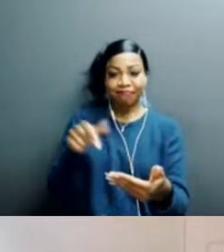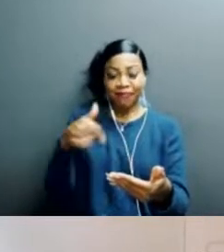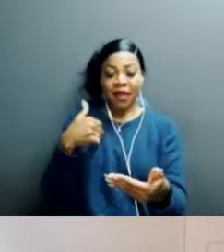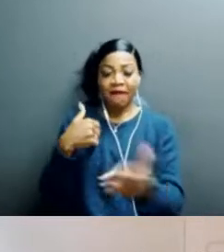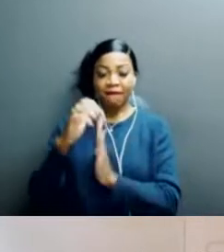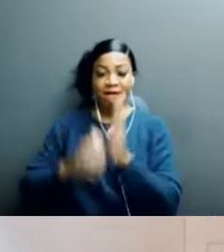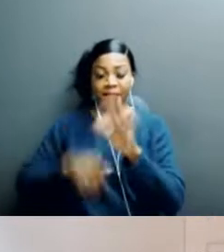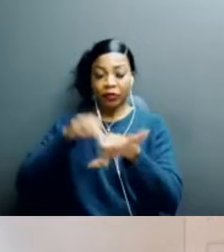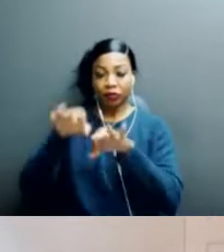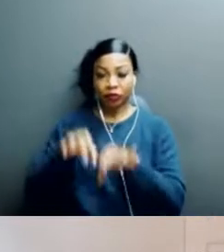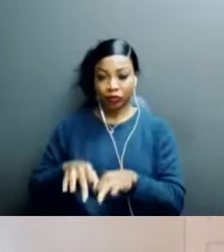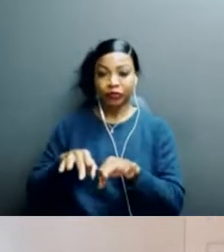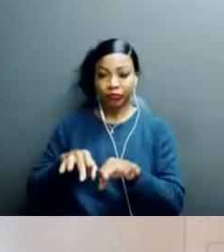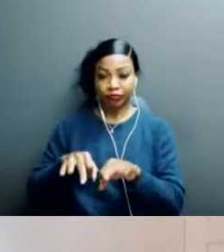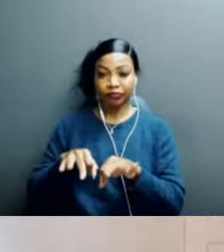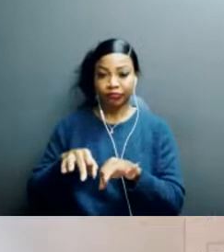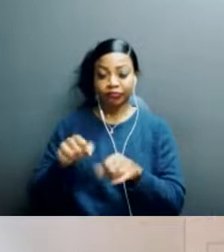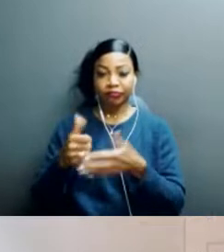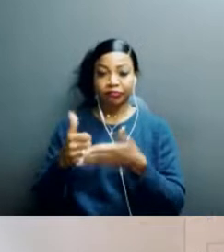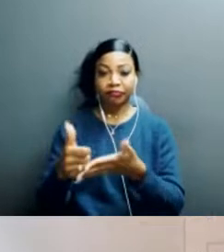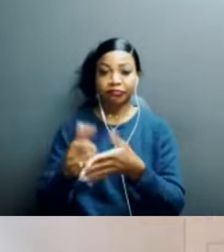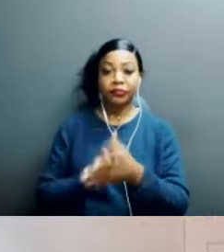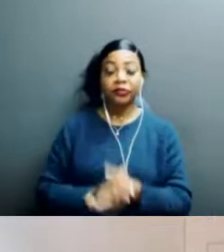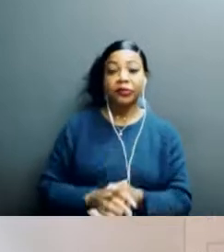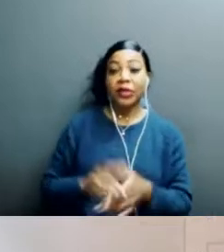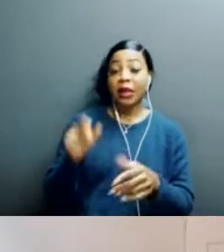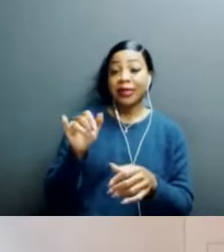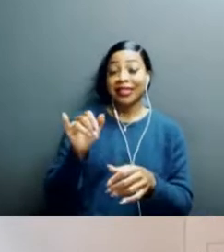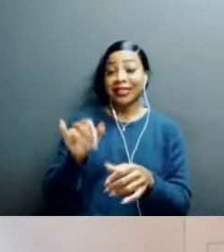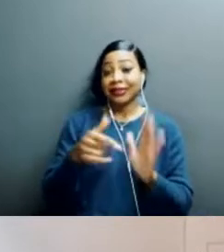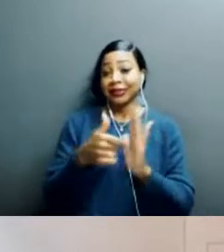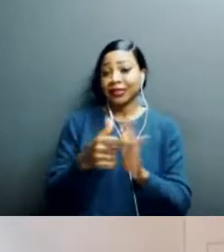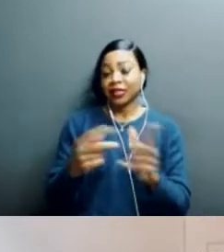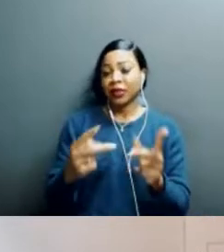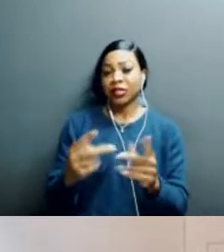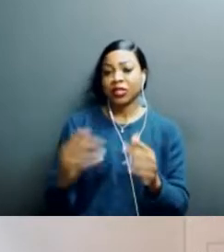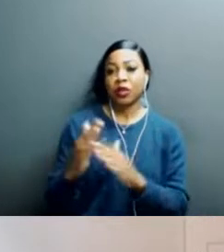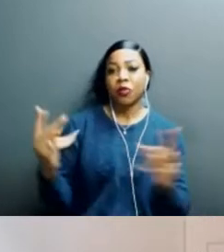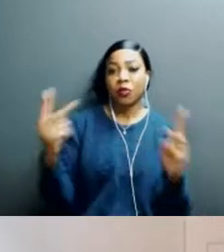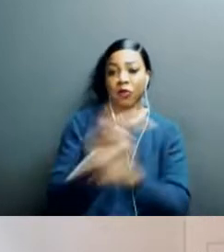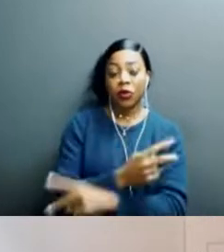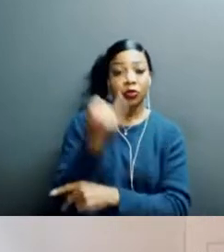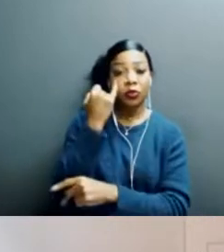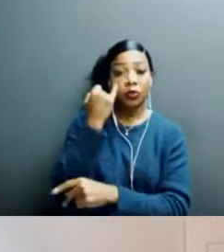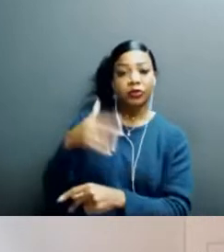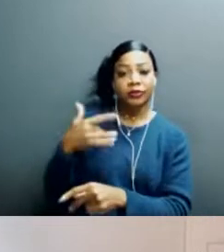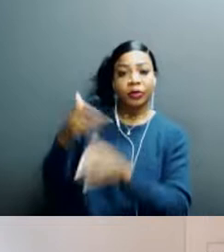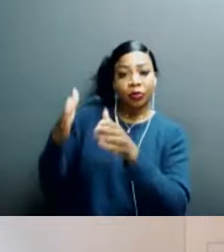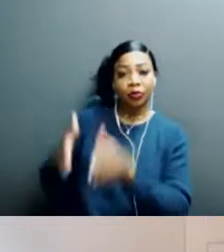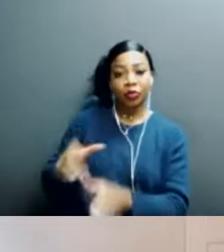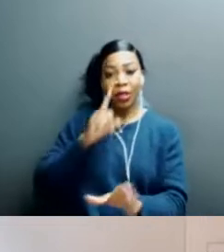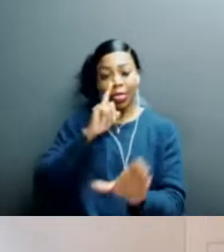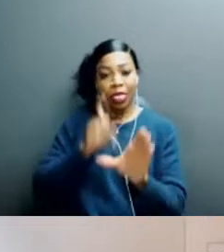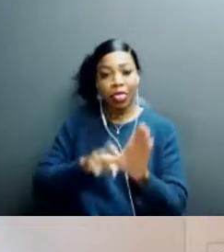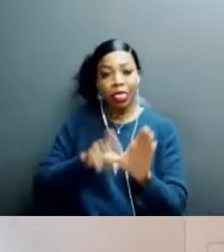what else? Um, I mean, this is very extreme, but if there, you have a concern that again, either someone has accessed your device or